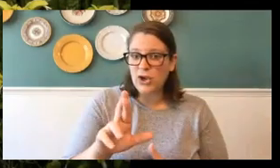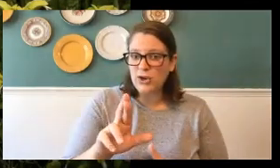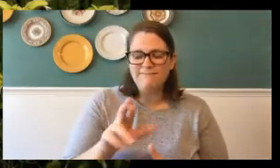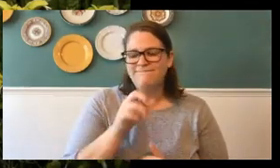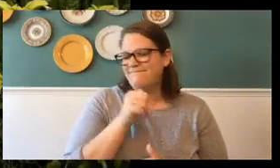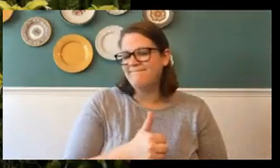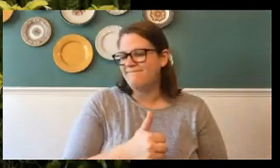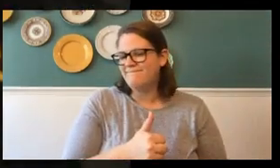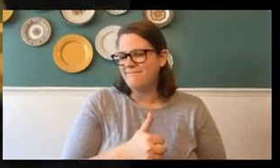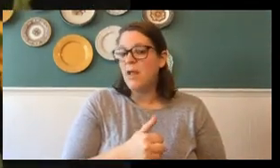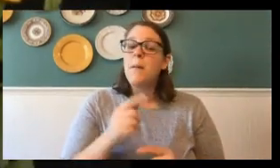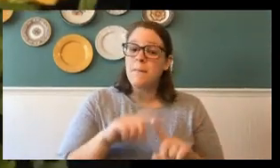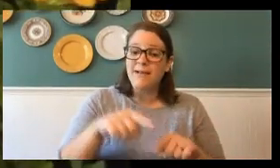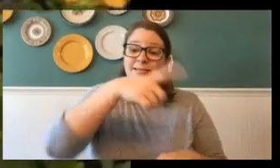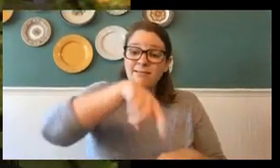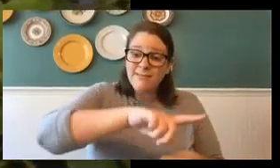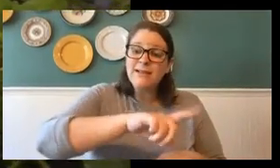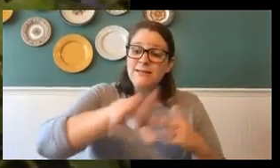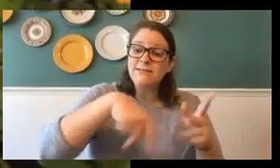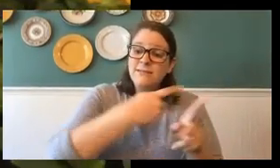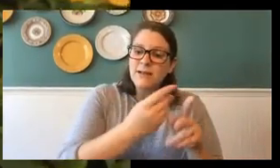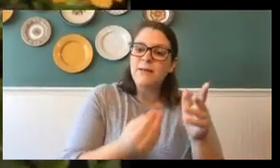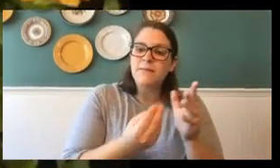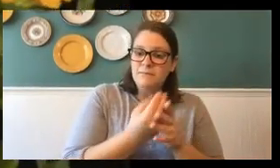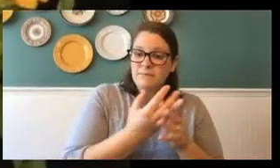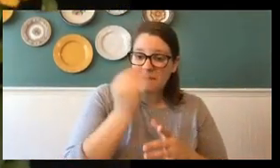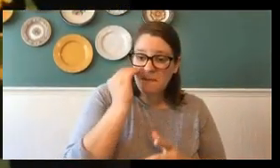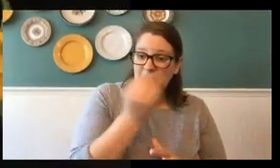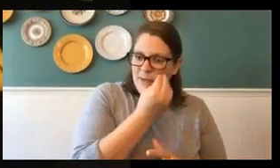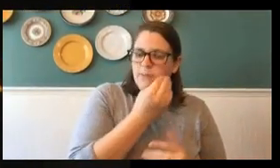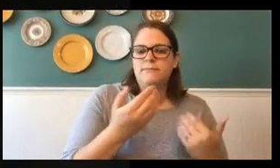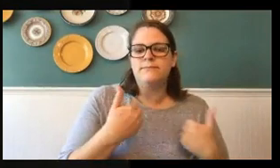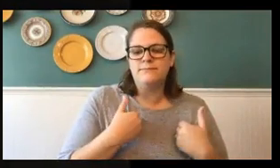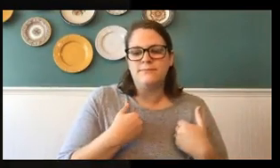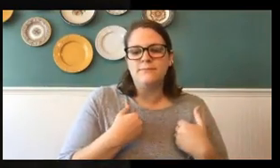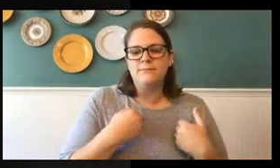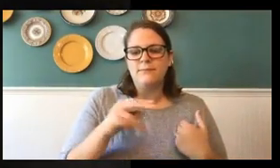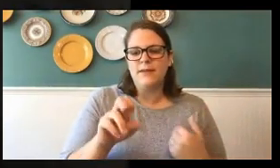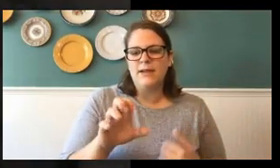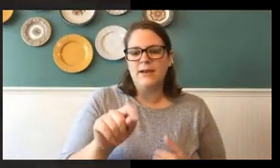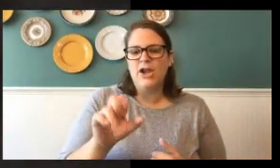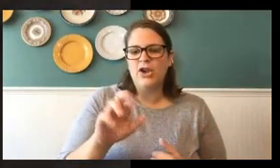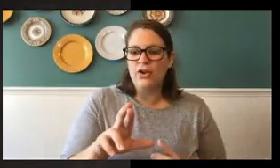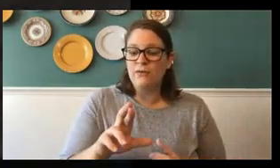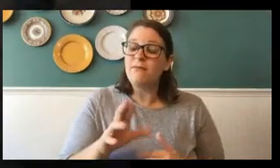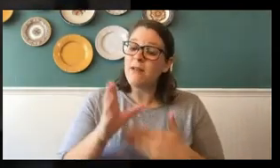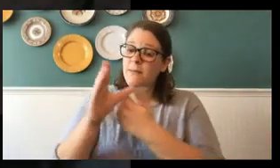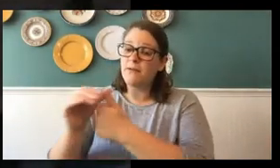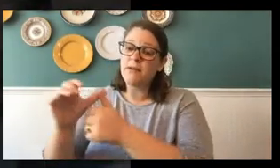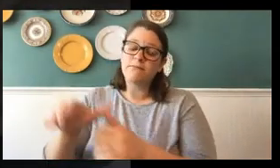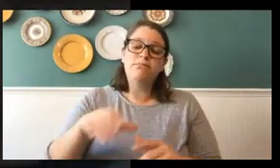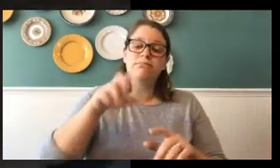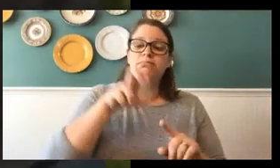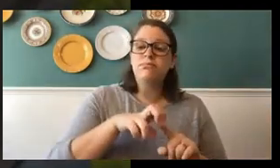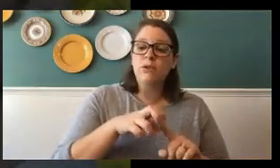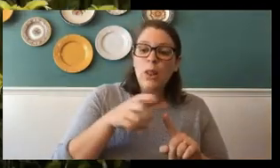nectar. And the butterfly will fly around. She will land on the flower and drink. Here's another really